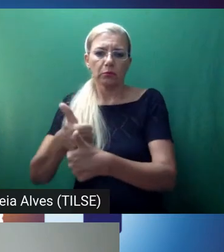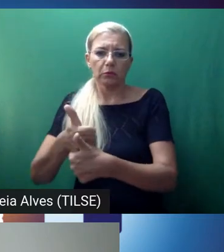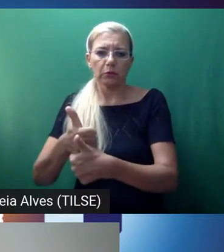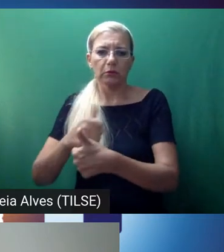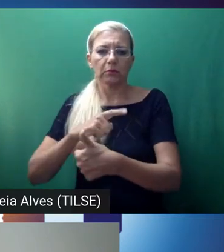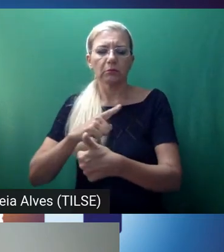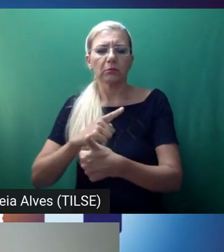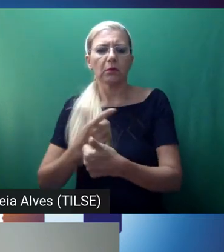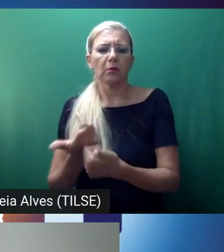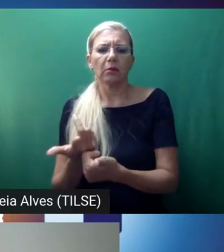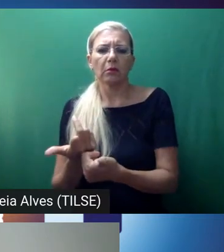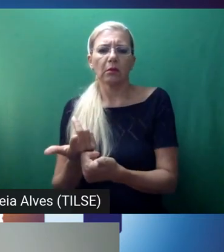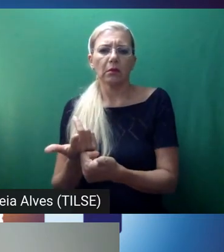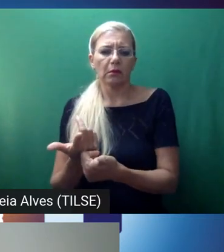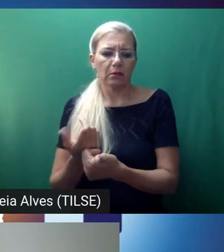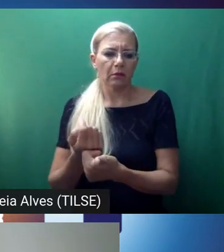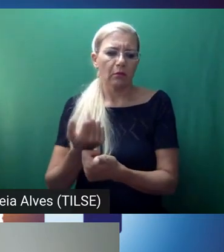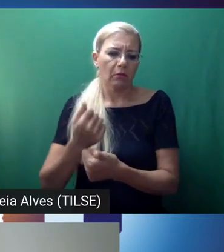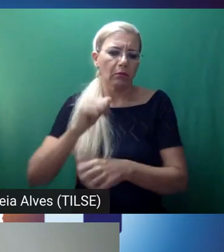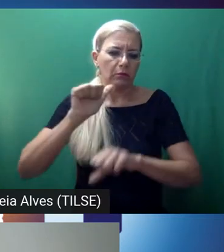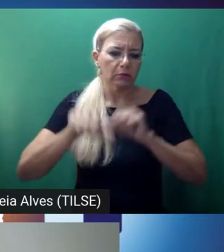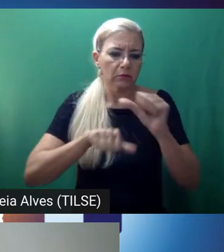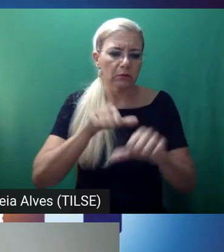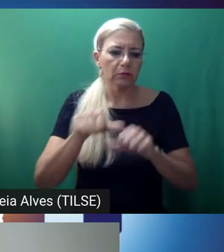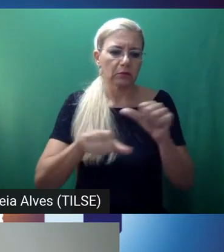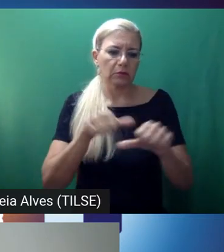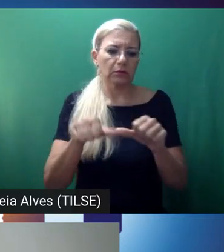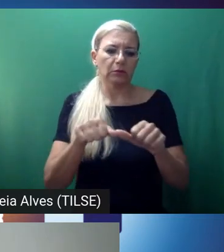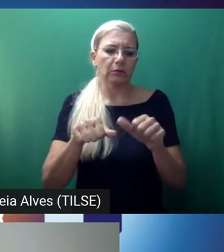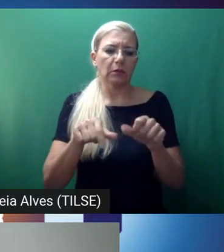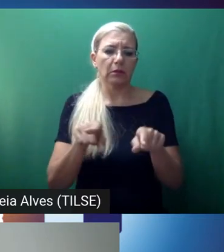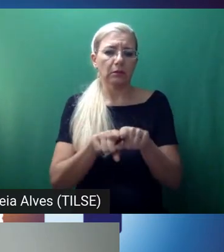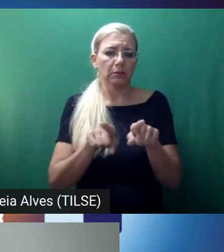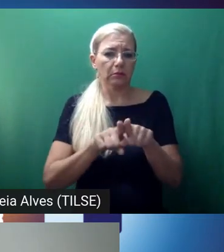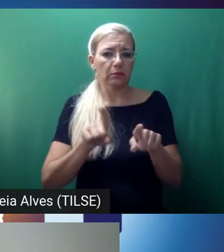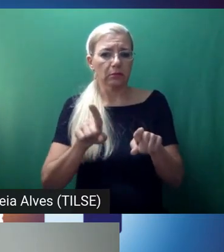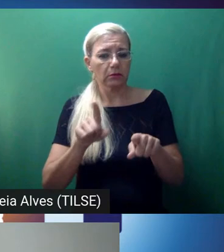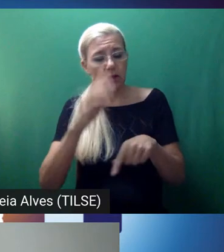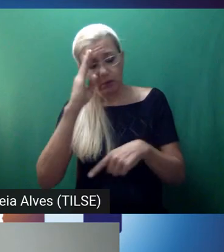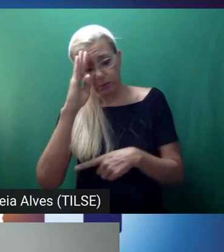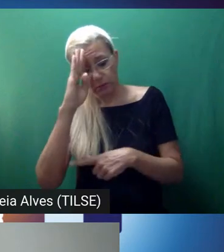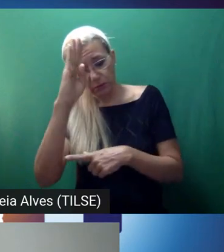while I was teaching, especially with upper levels.